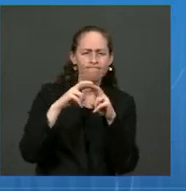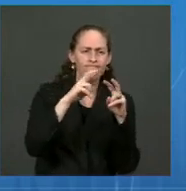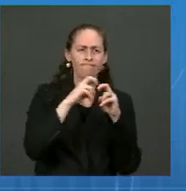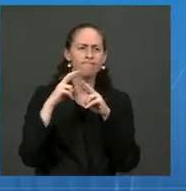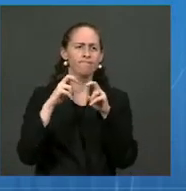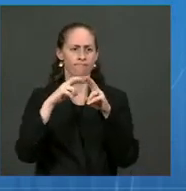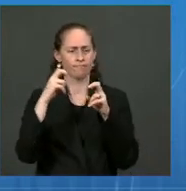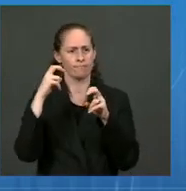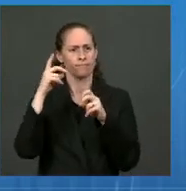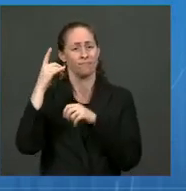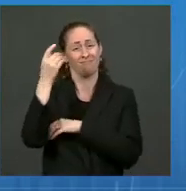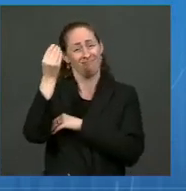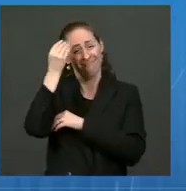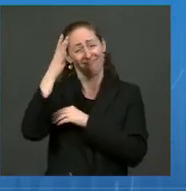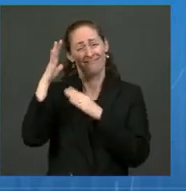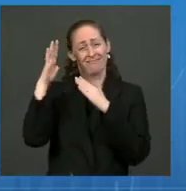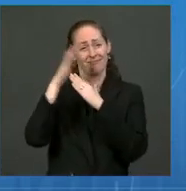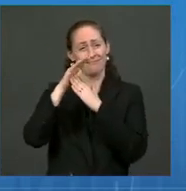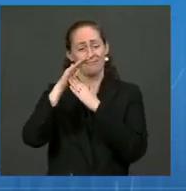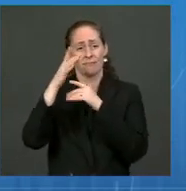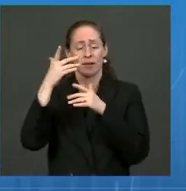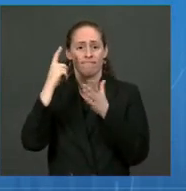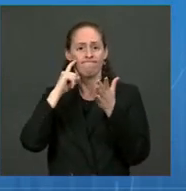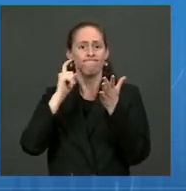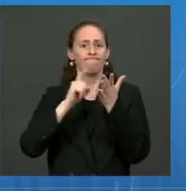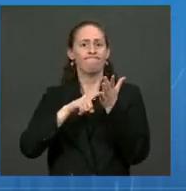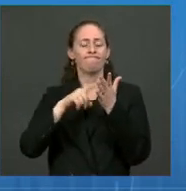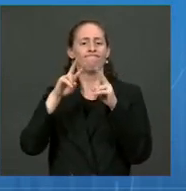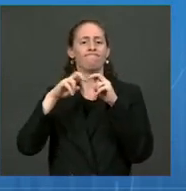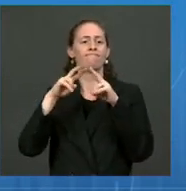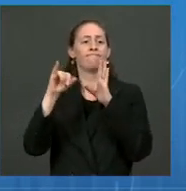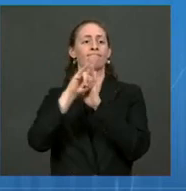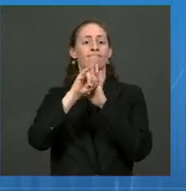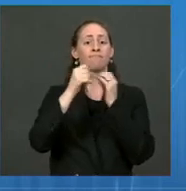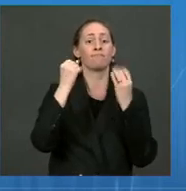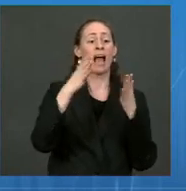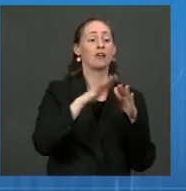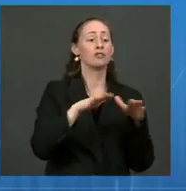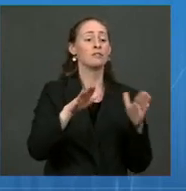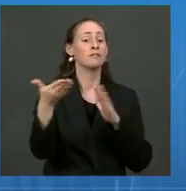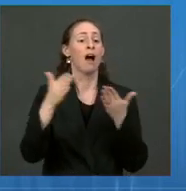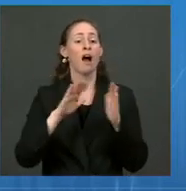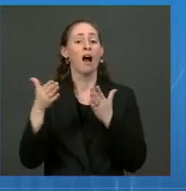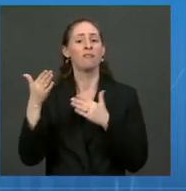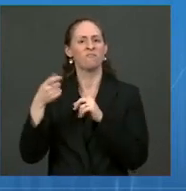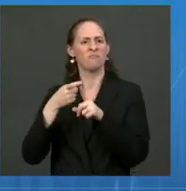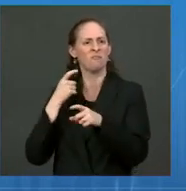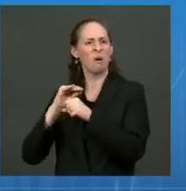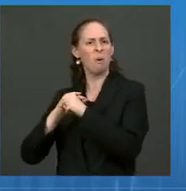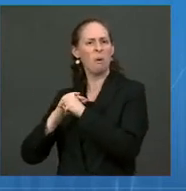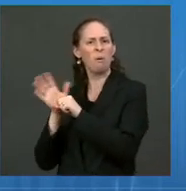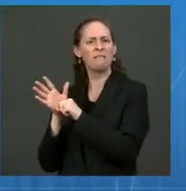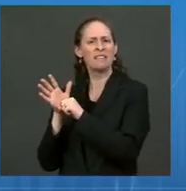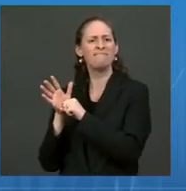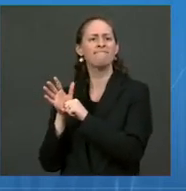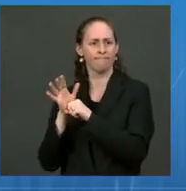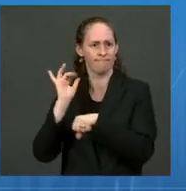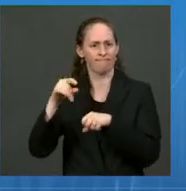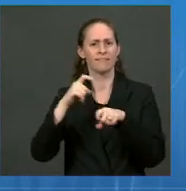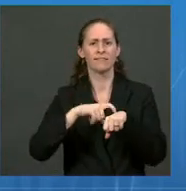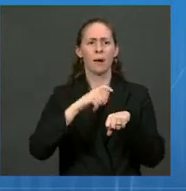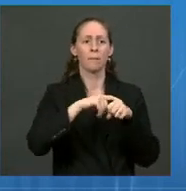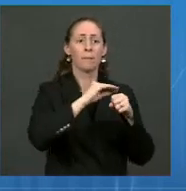causes of death in the United States over the last year. Since the start of the pandemic, there have been more than 8